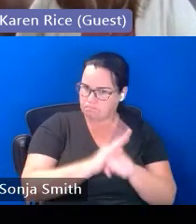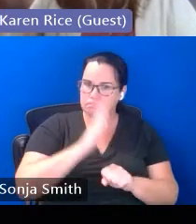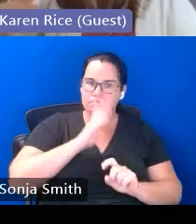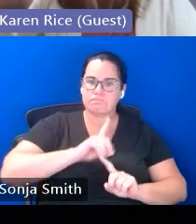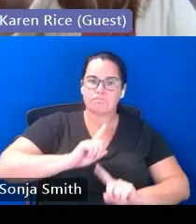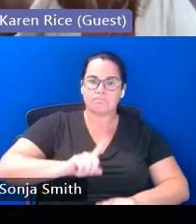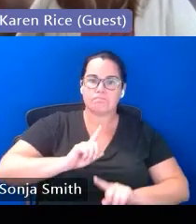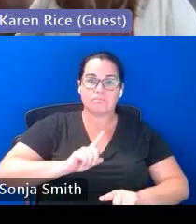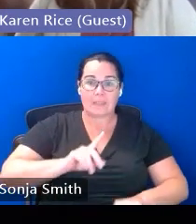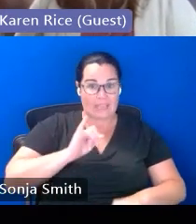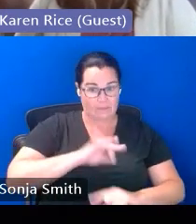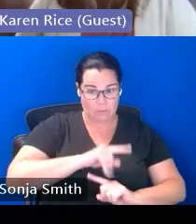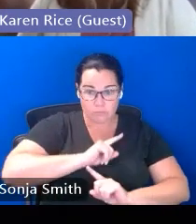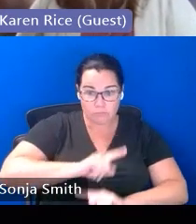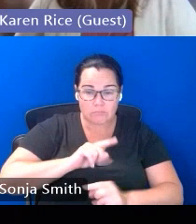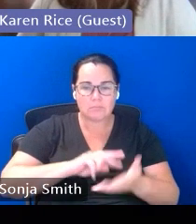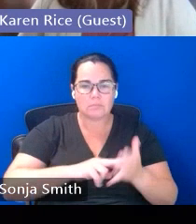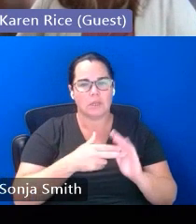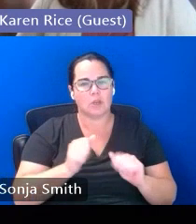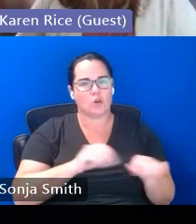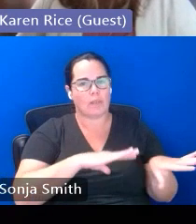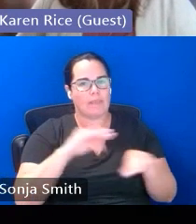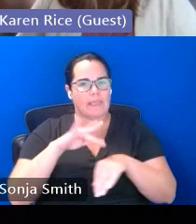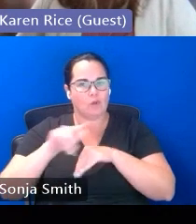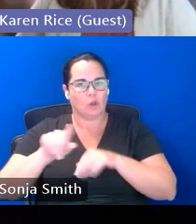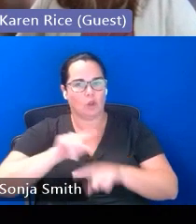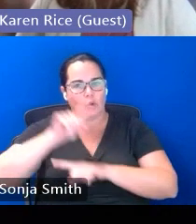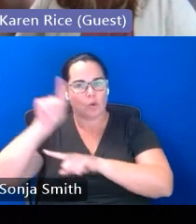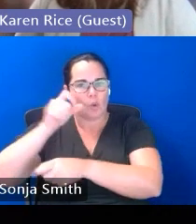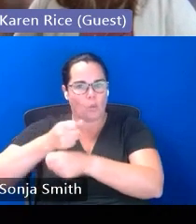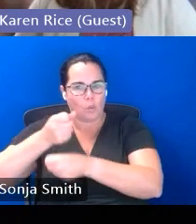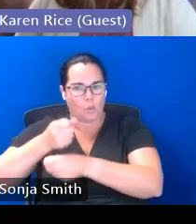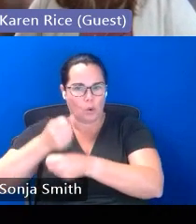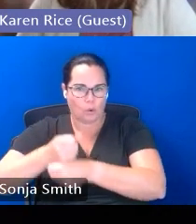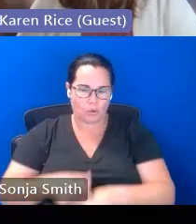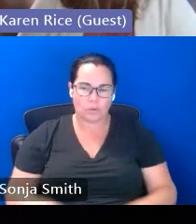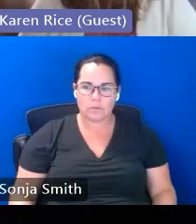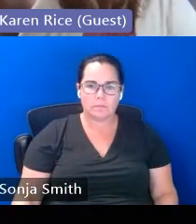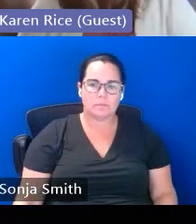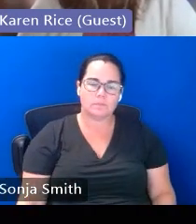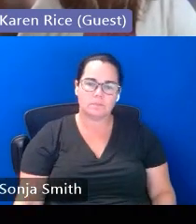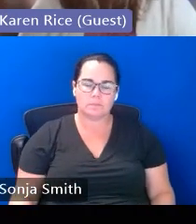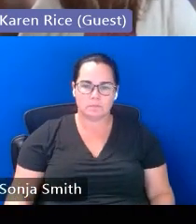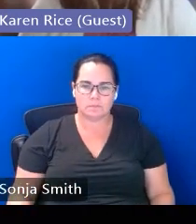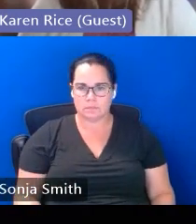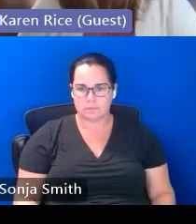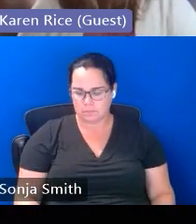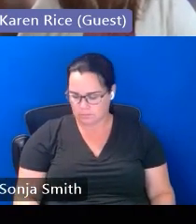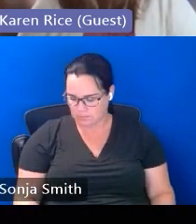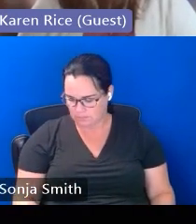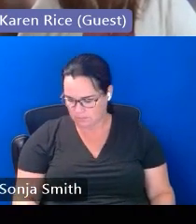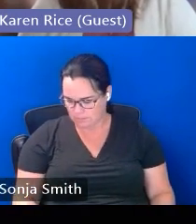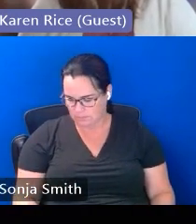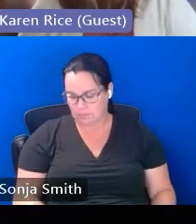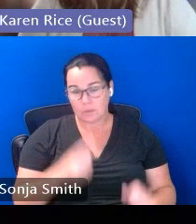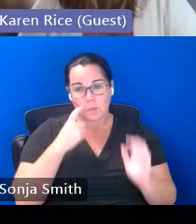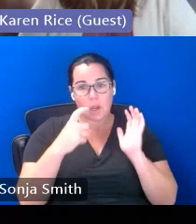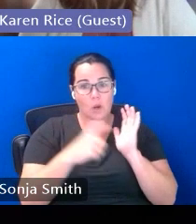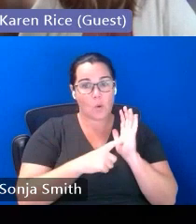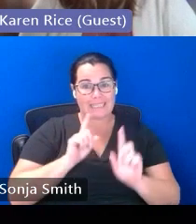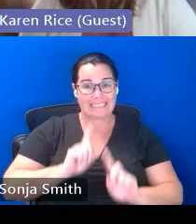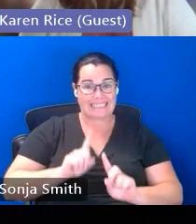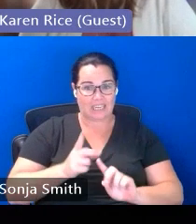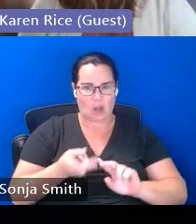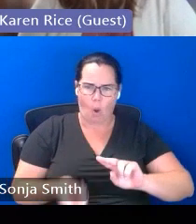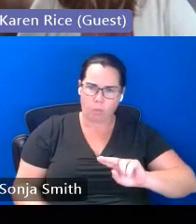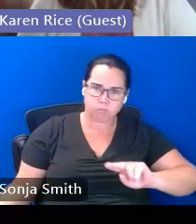their school day early to go to their jobs to meet those financial obligations and they saw their attendance significantly increase from making